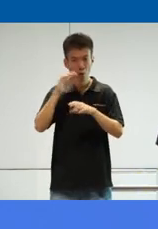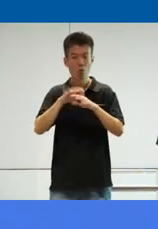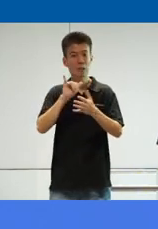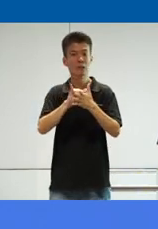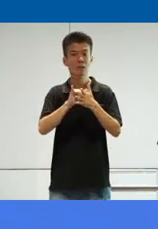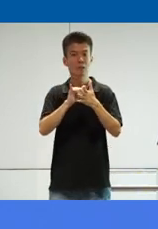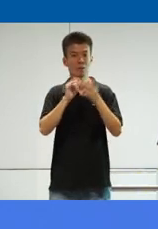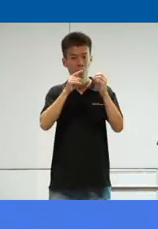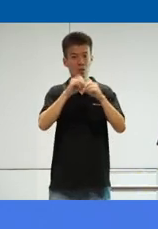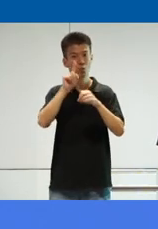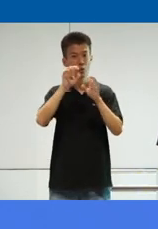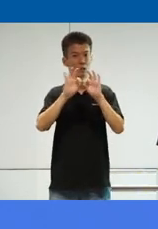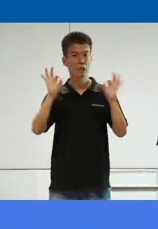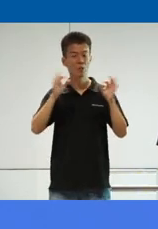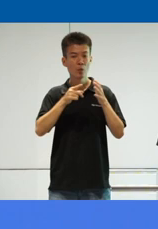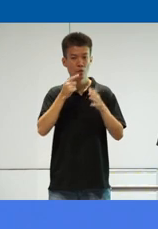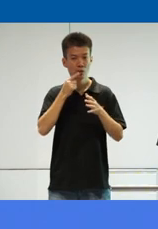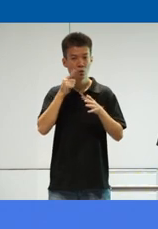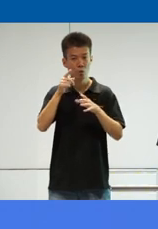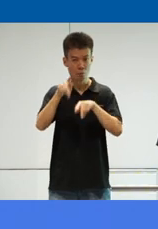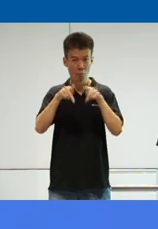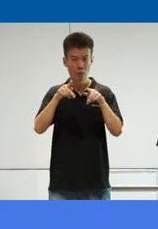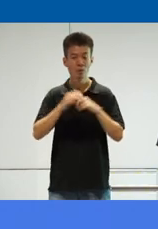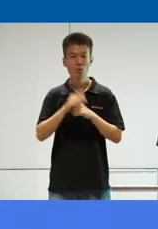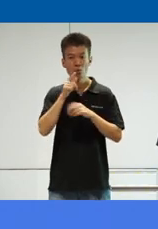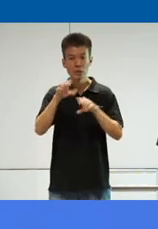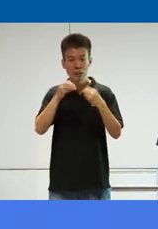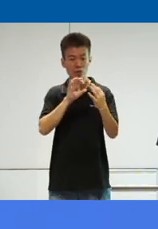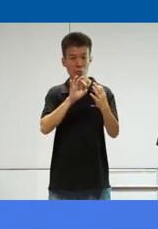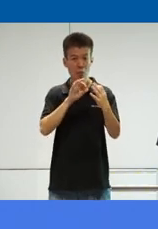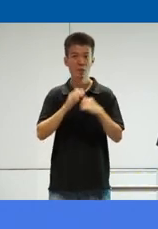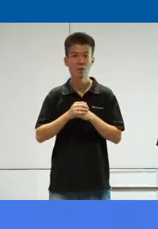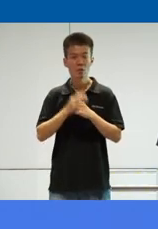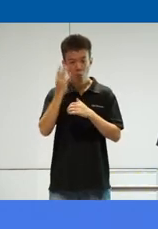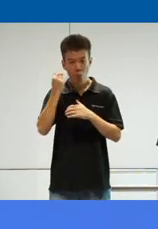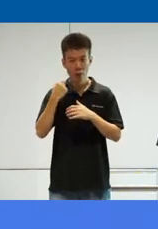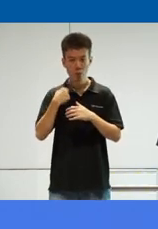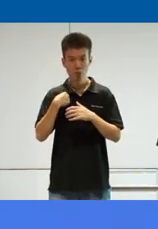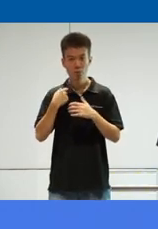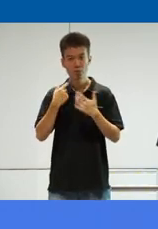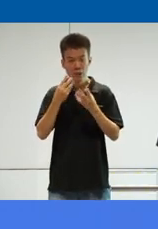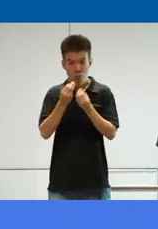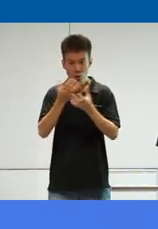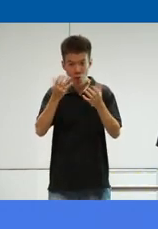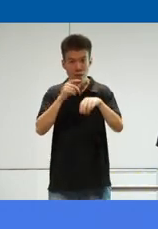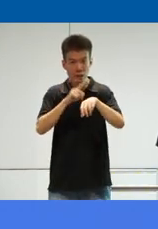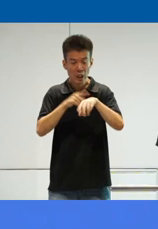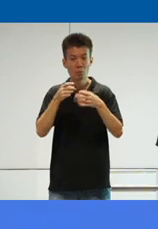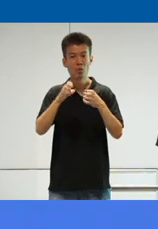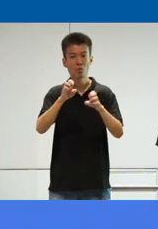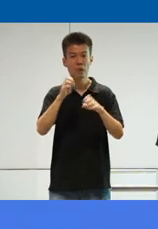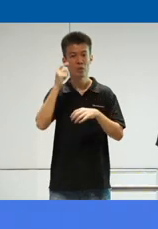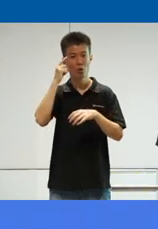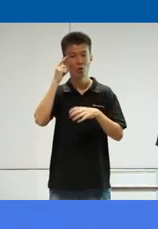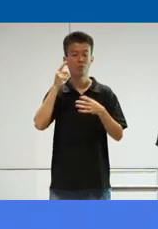this subject in one sentence, you know, what would you say to people who give the feedback that, you why are we spending so much time and effort and